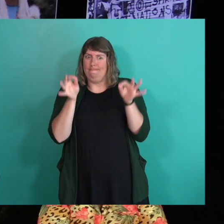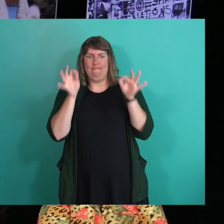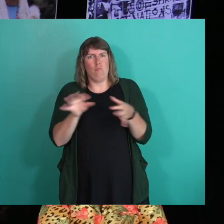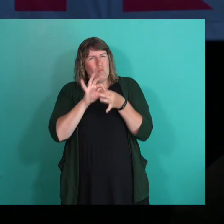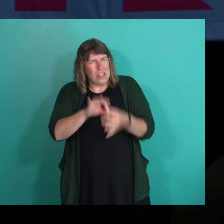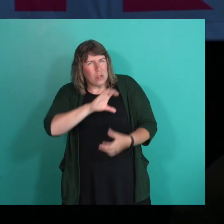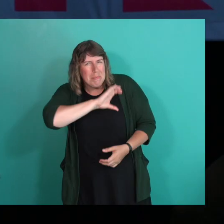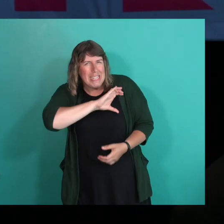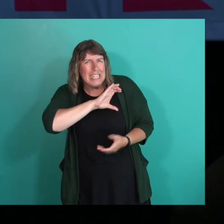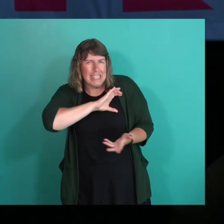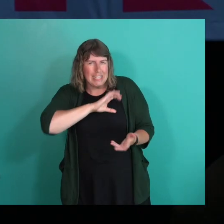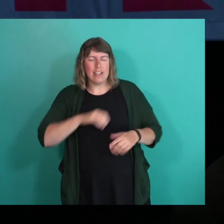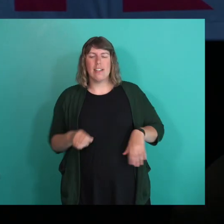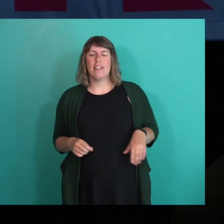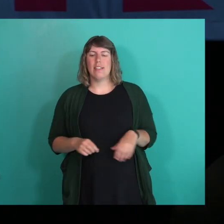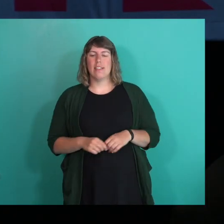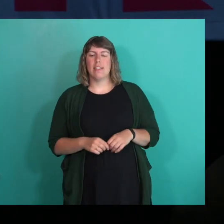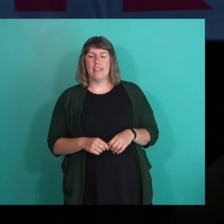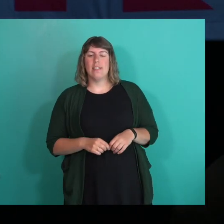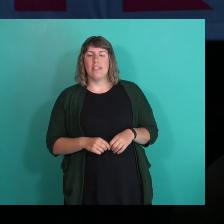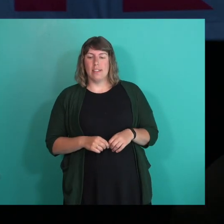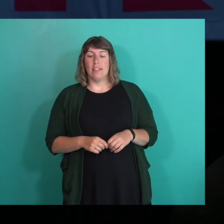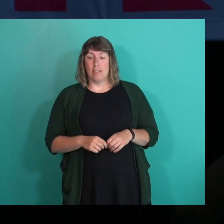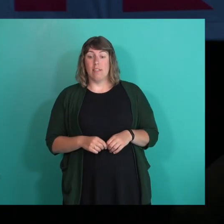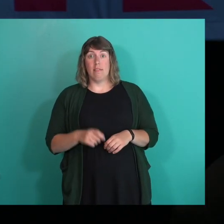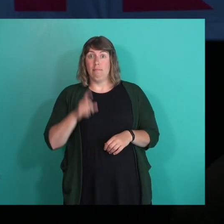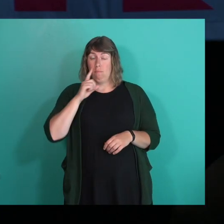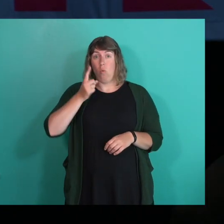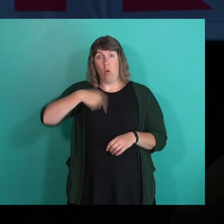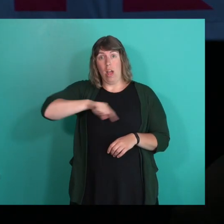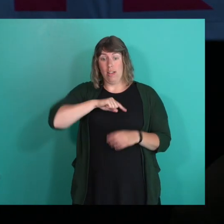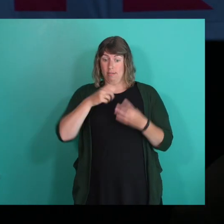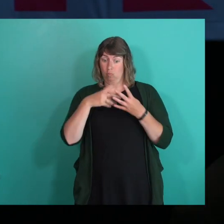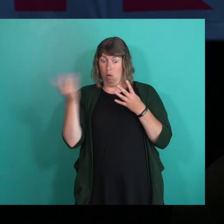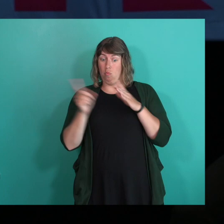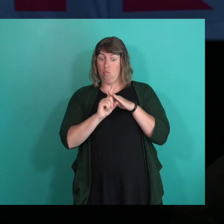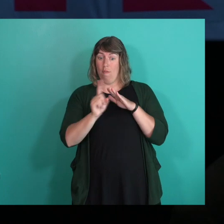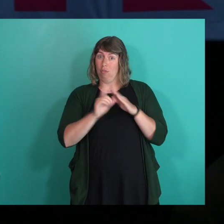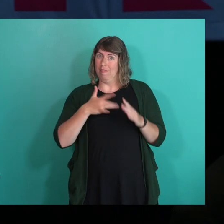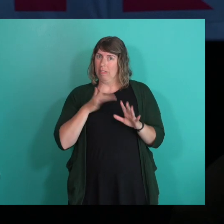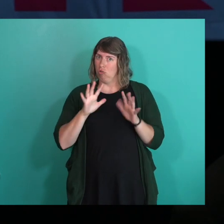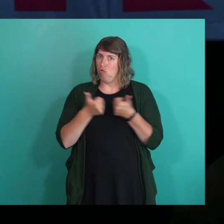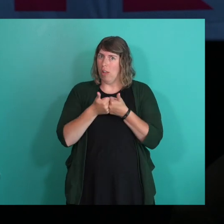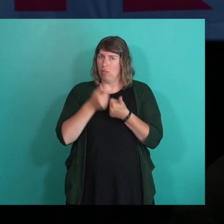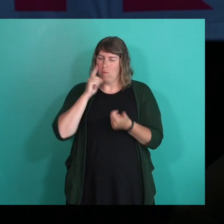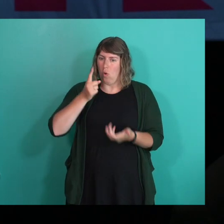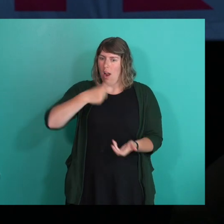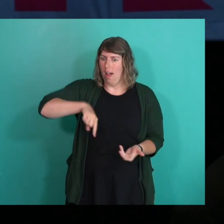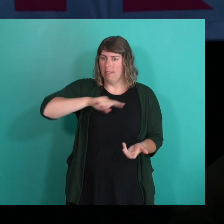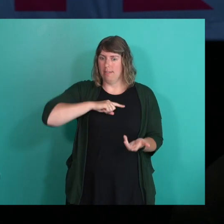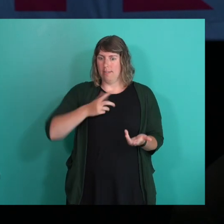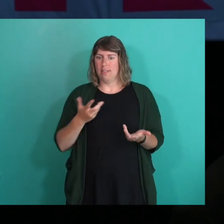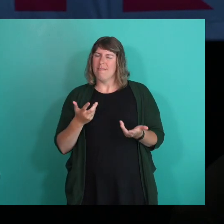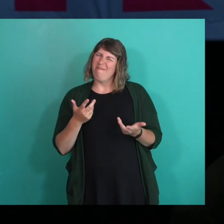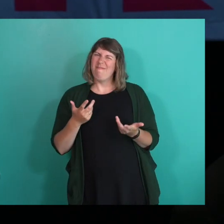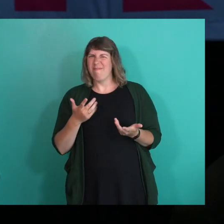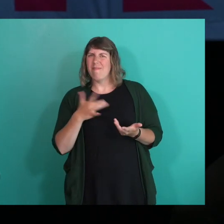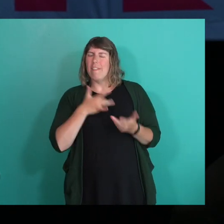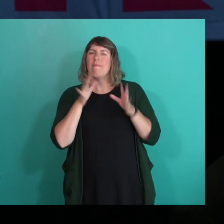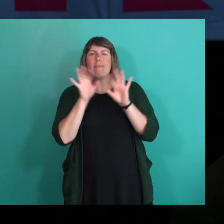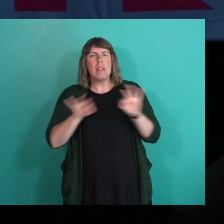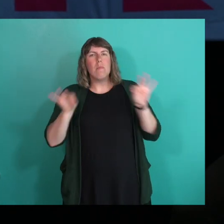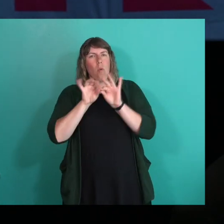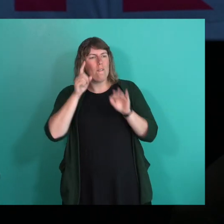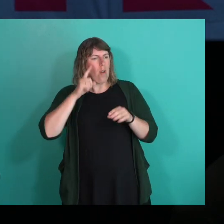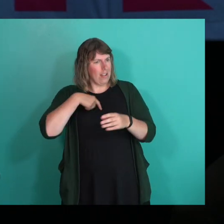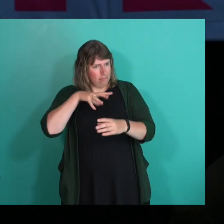that. And, you know, and the challenge that it was for us as a Rainbow Refugee, as an organization, like, it was really important for us to